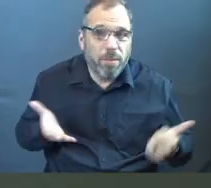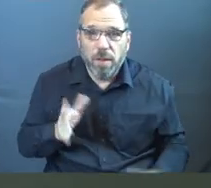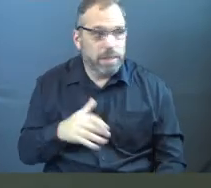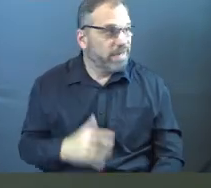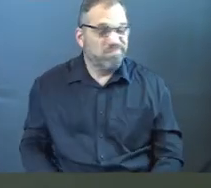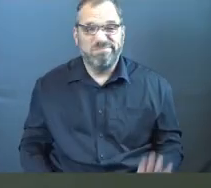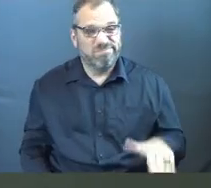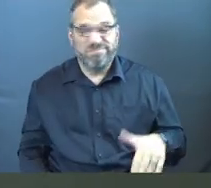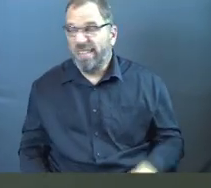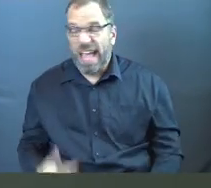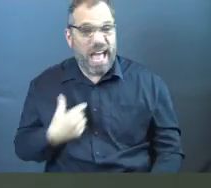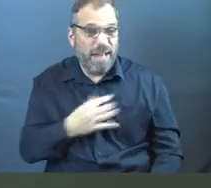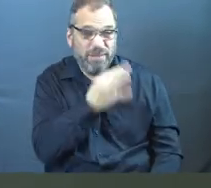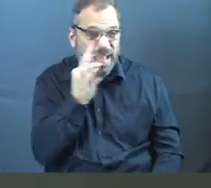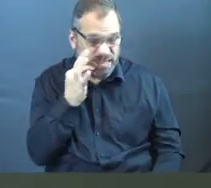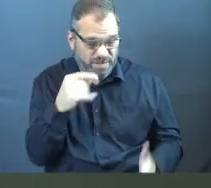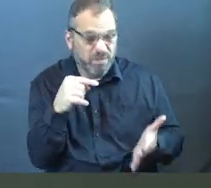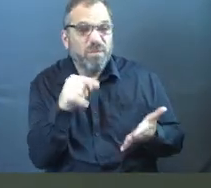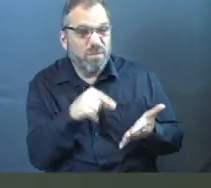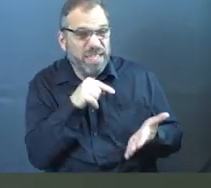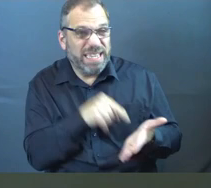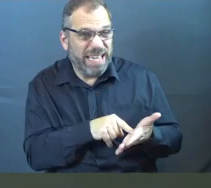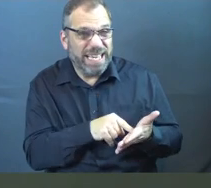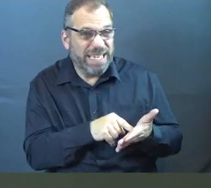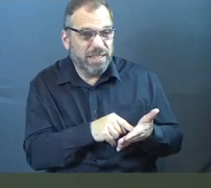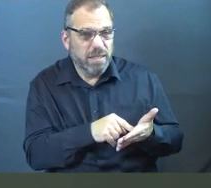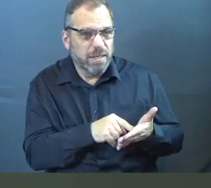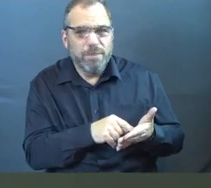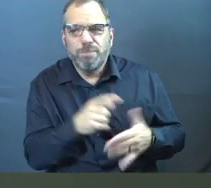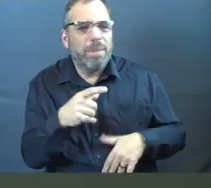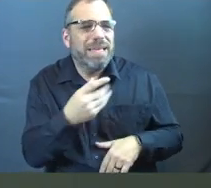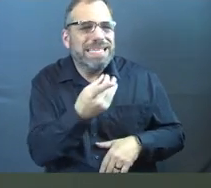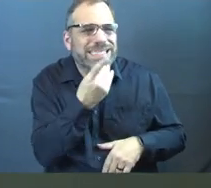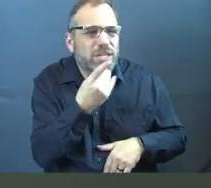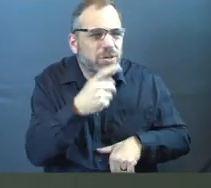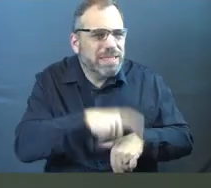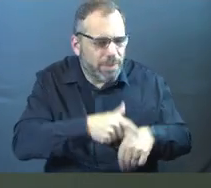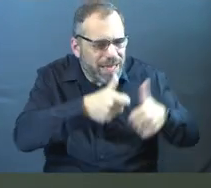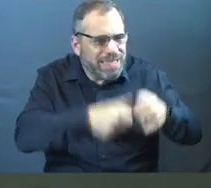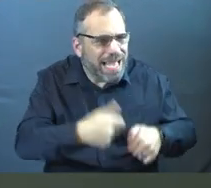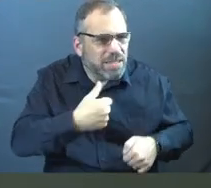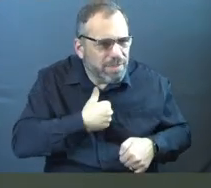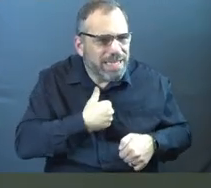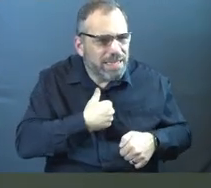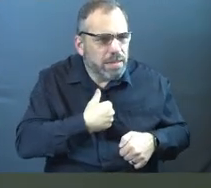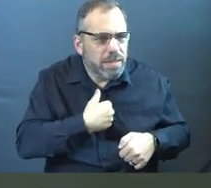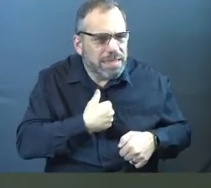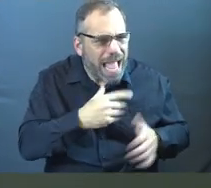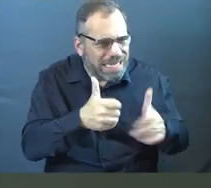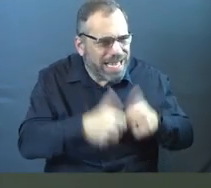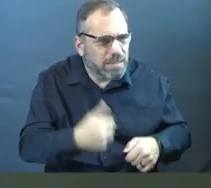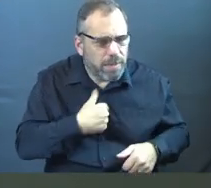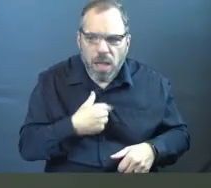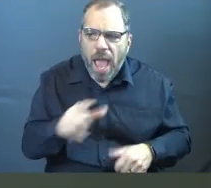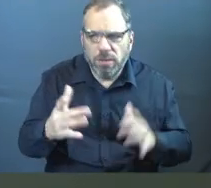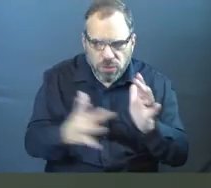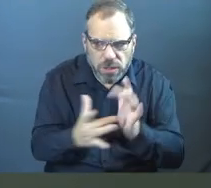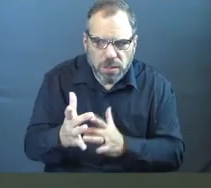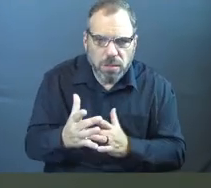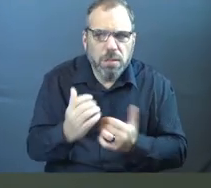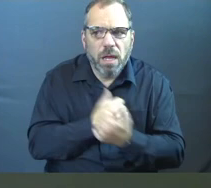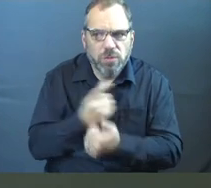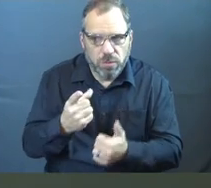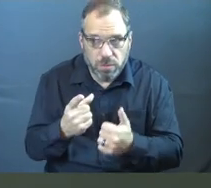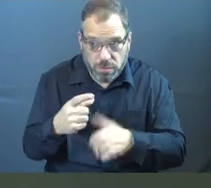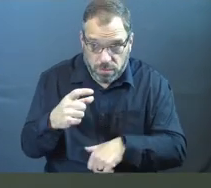Say, hey man, here's what I'm fasting. Would you be down and like text me at the meal times where I'm supposed to normally be eating and just be like, hey, Jesus loves you. Spend some